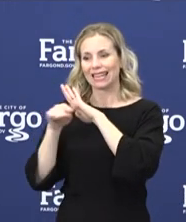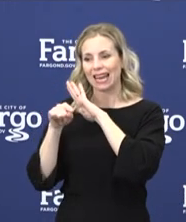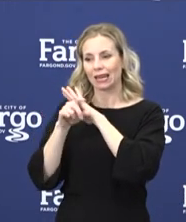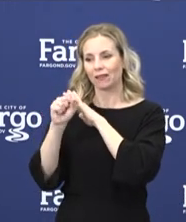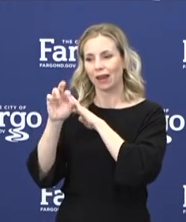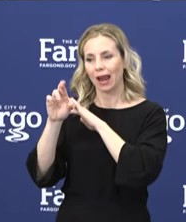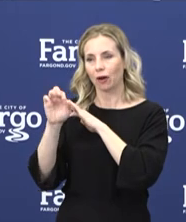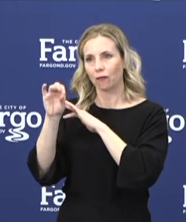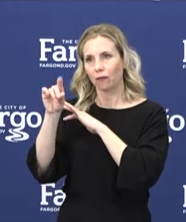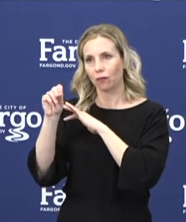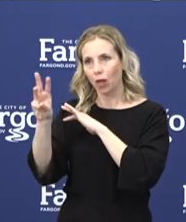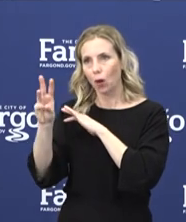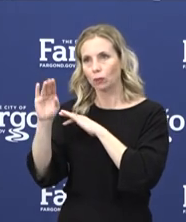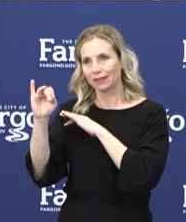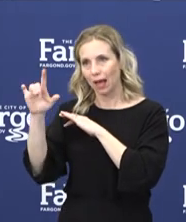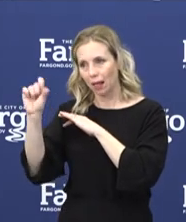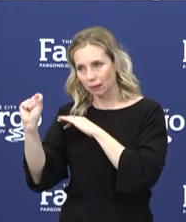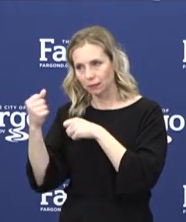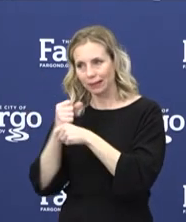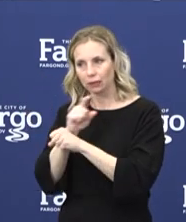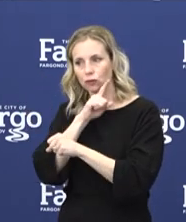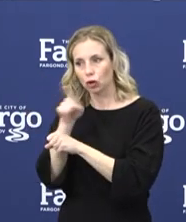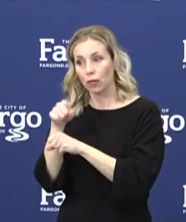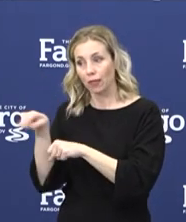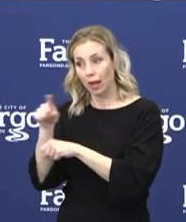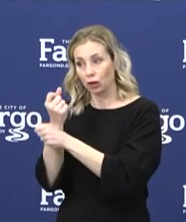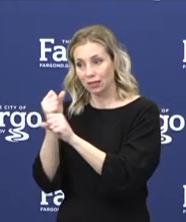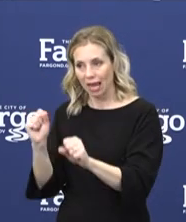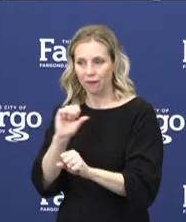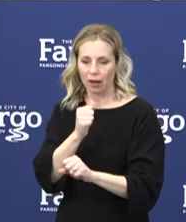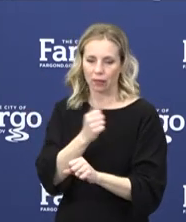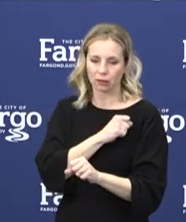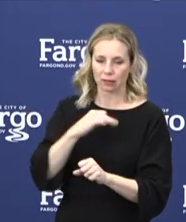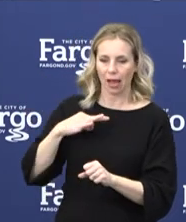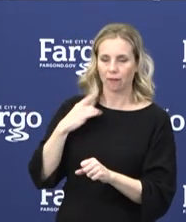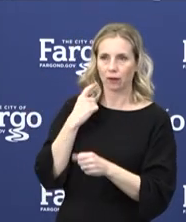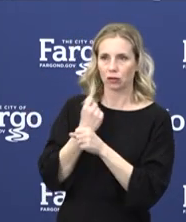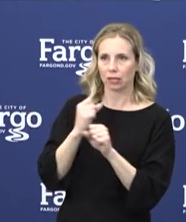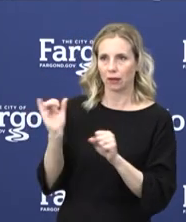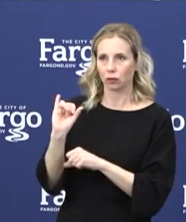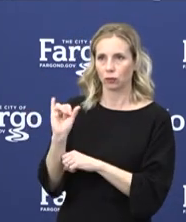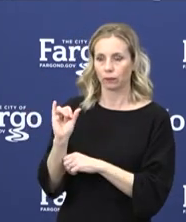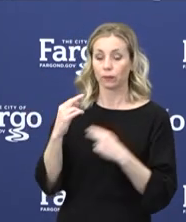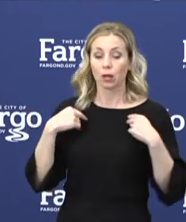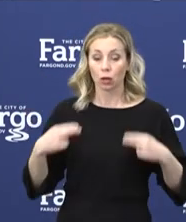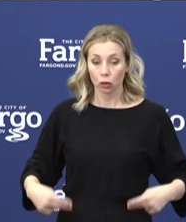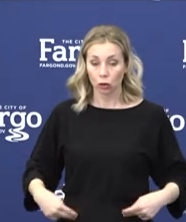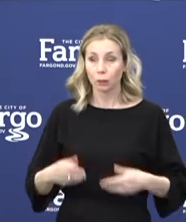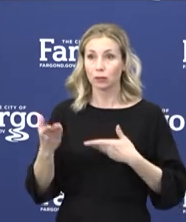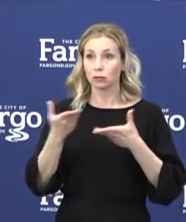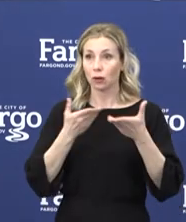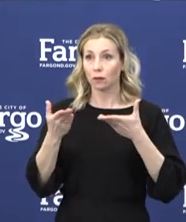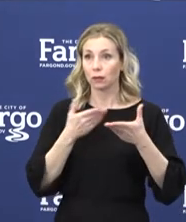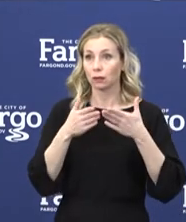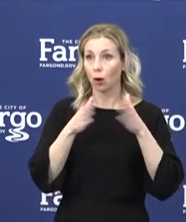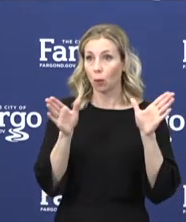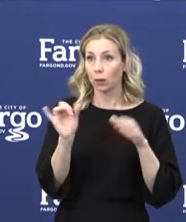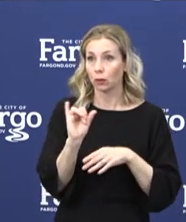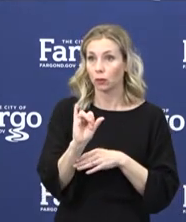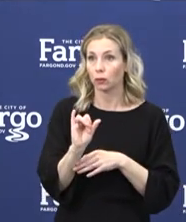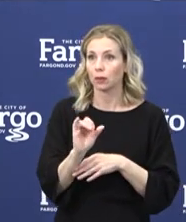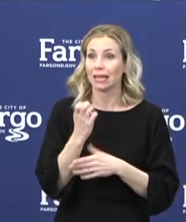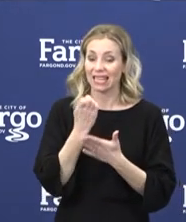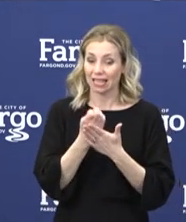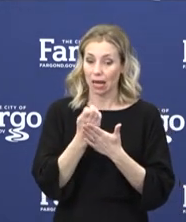staff and other occupants are kept safe. Human services also open. Economic assistance forms can be started by visiting our website